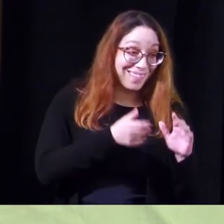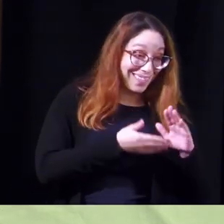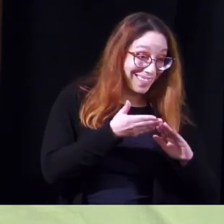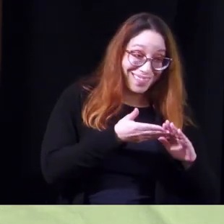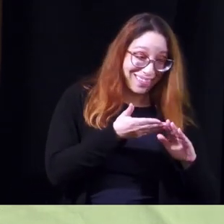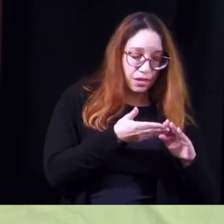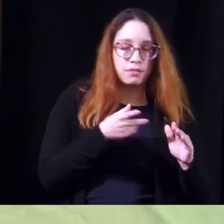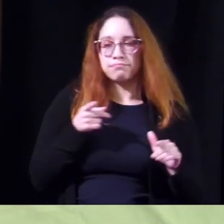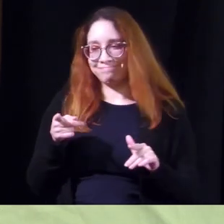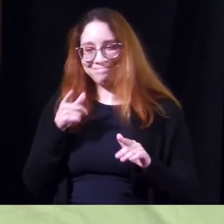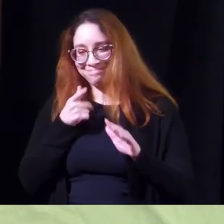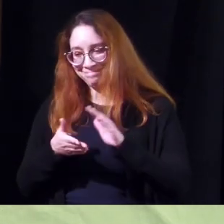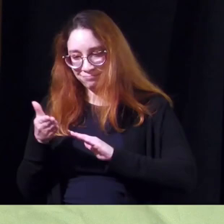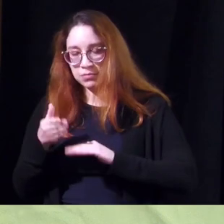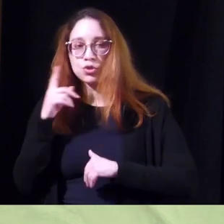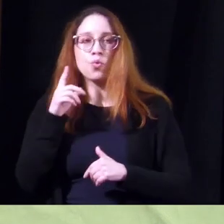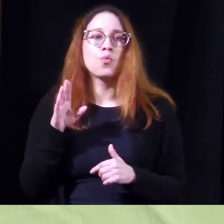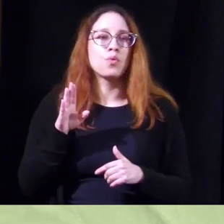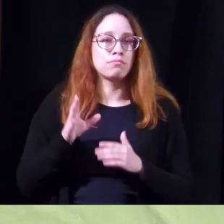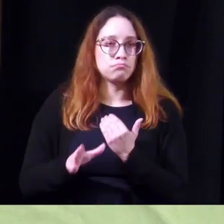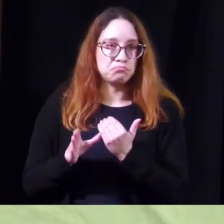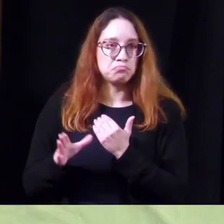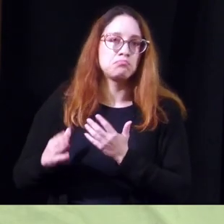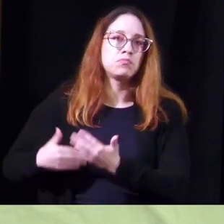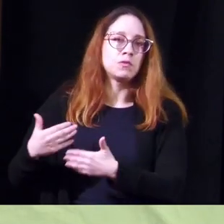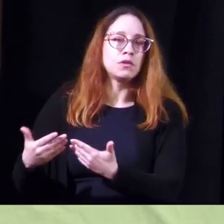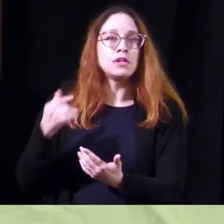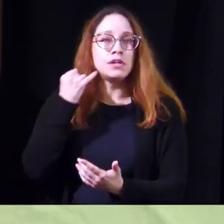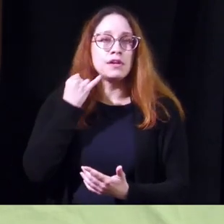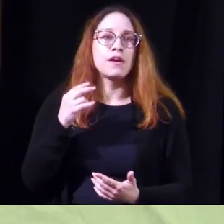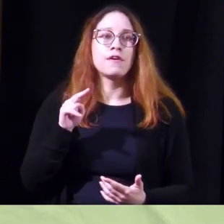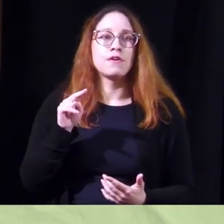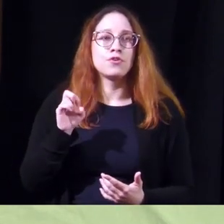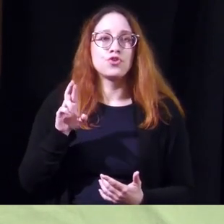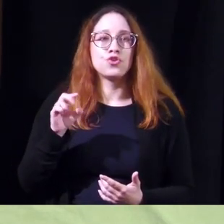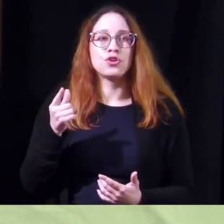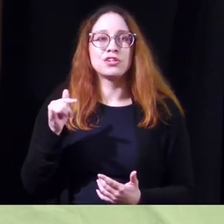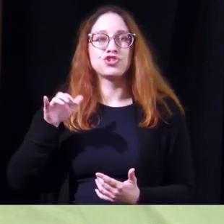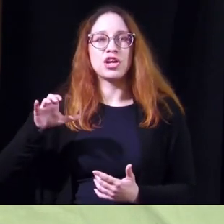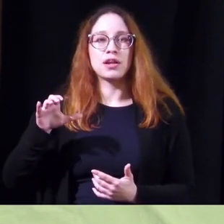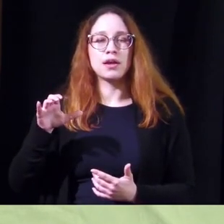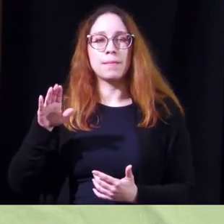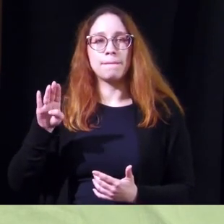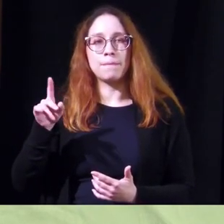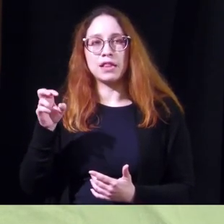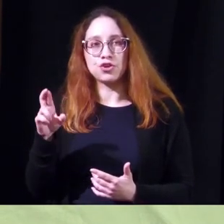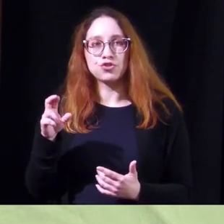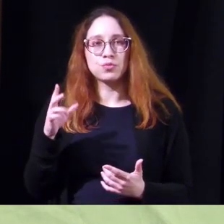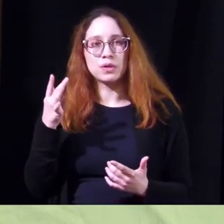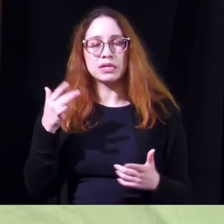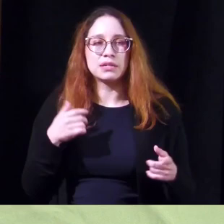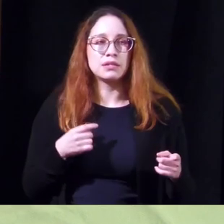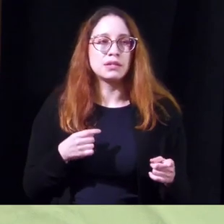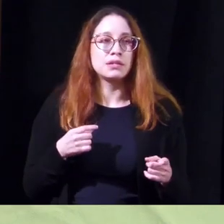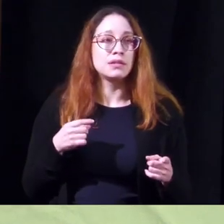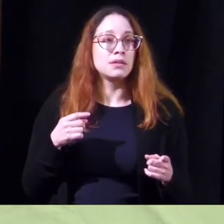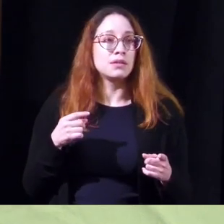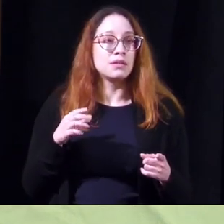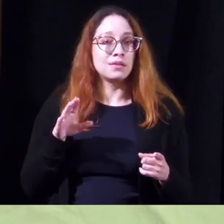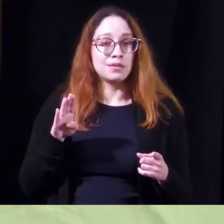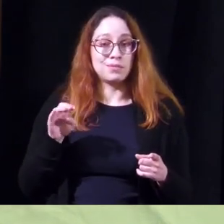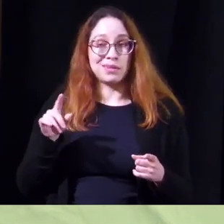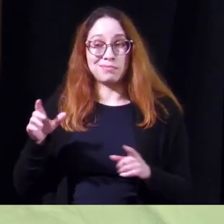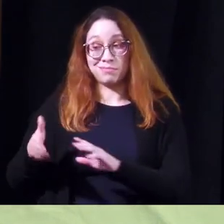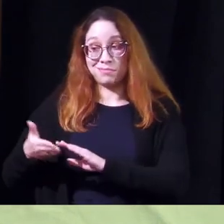regimen uh for patients uh who have neurogenic bladder or or and because when the ball is